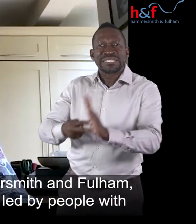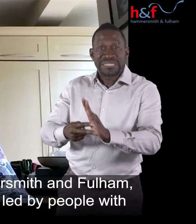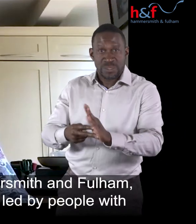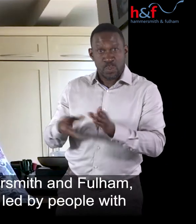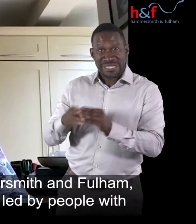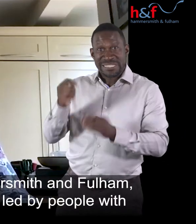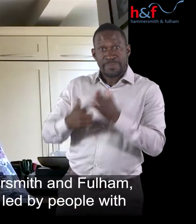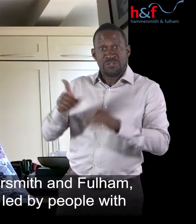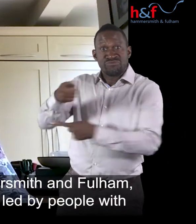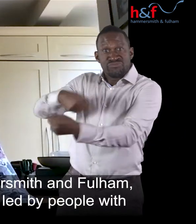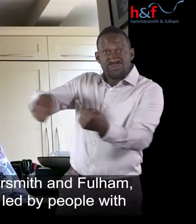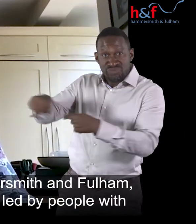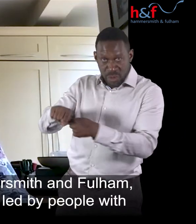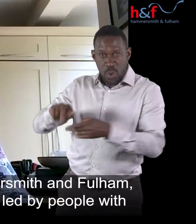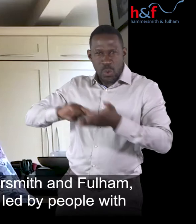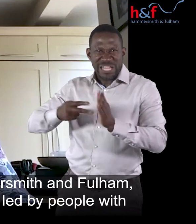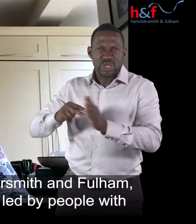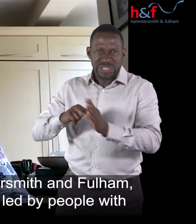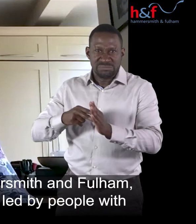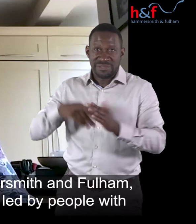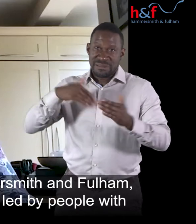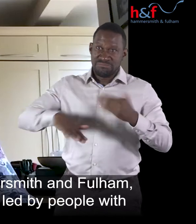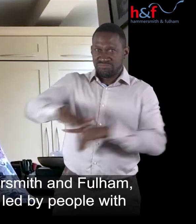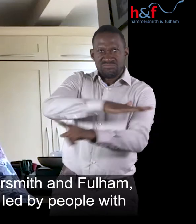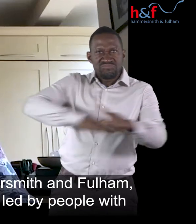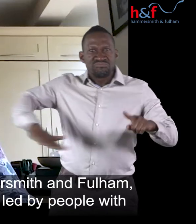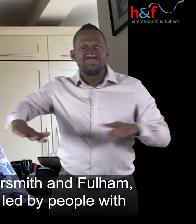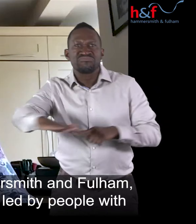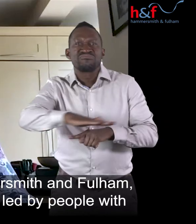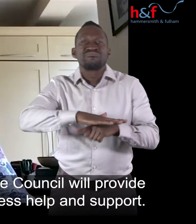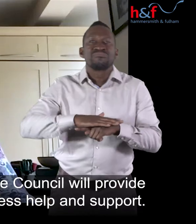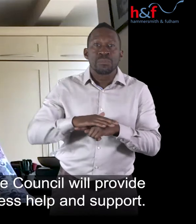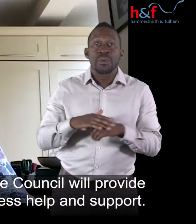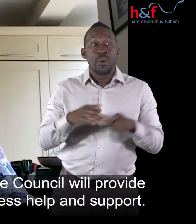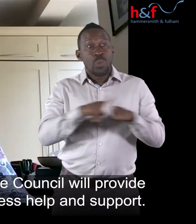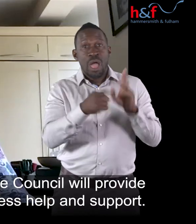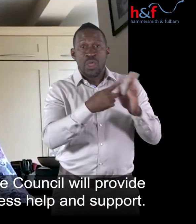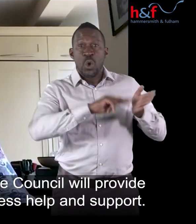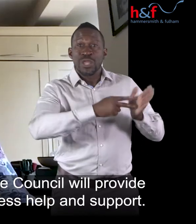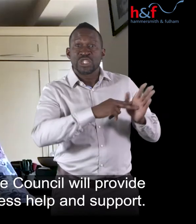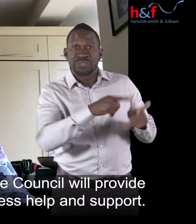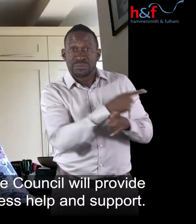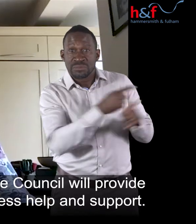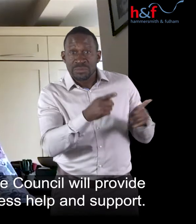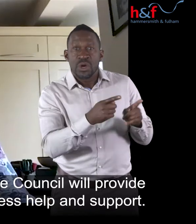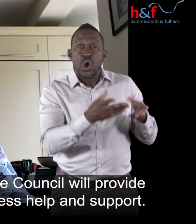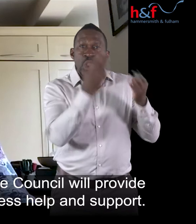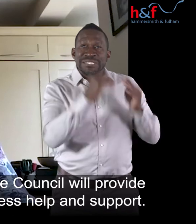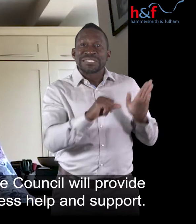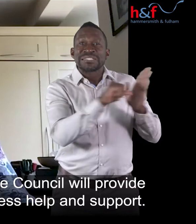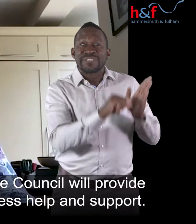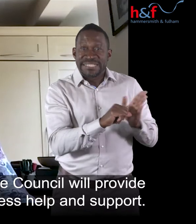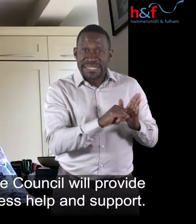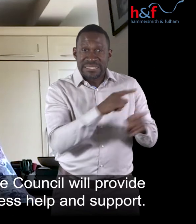Hammersmith and Fulham, including organisations led by people with learning disabilities. And the Council